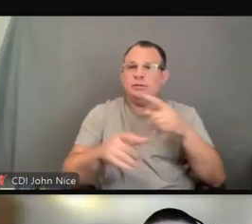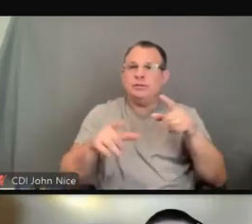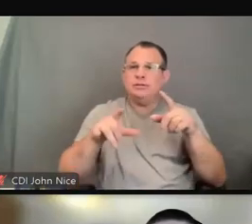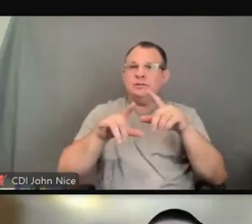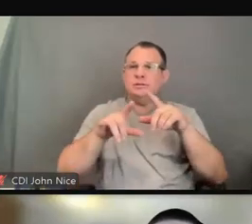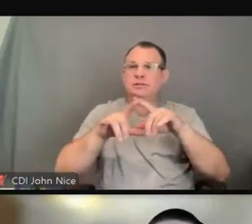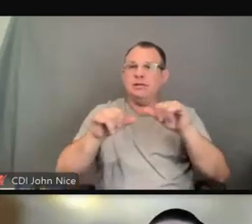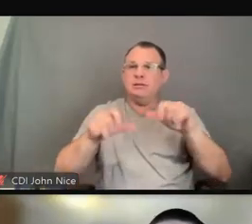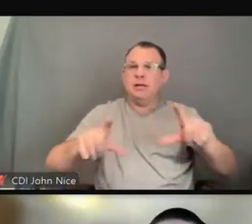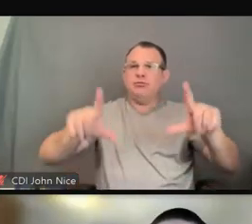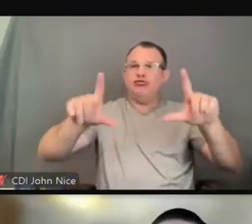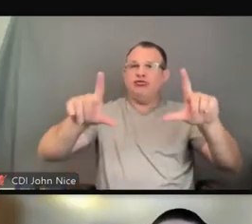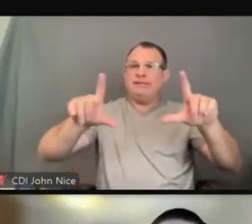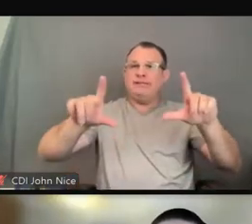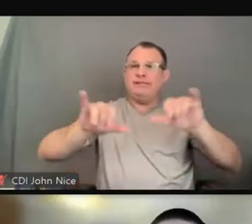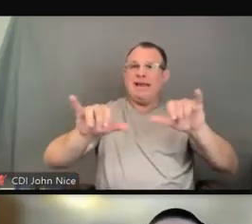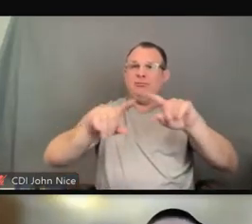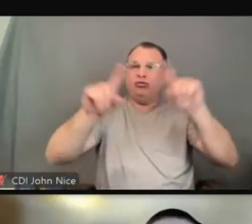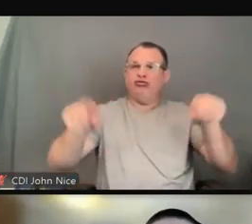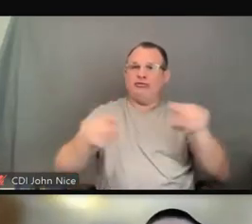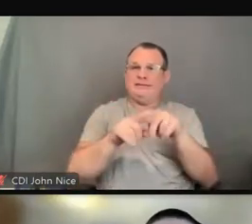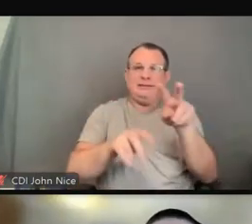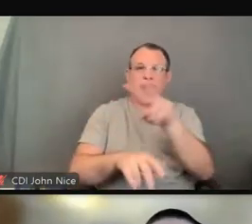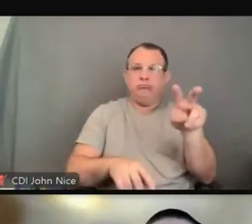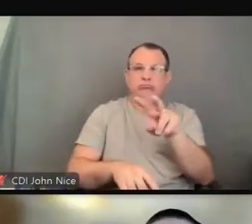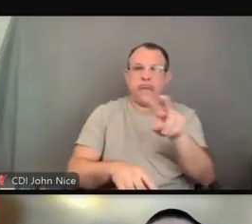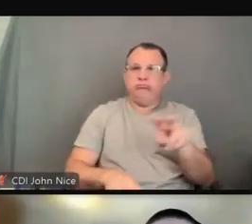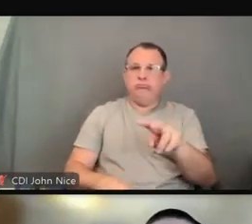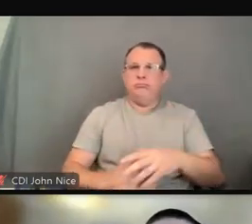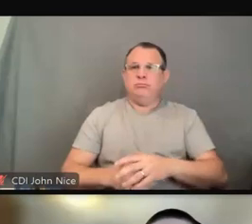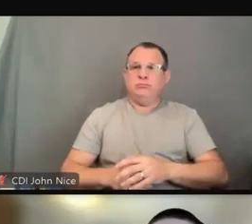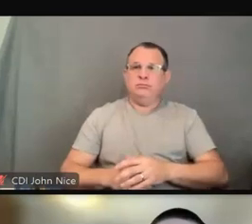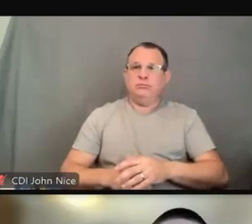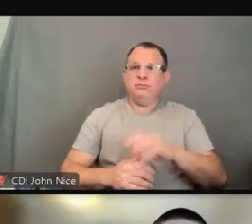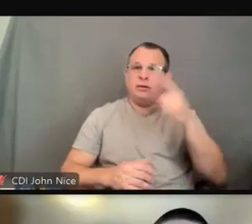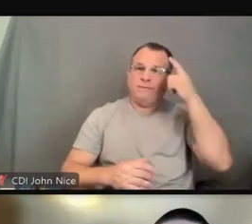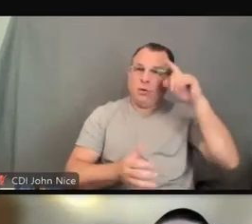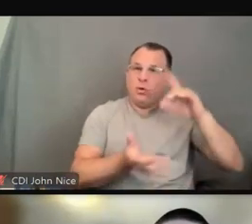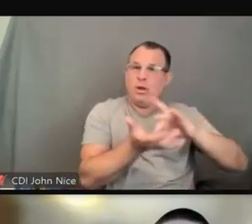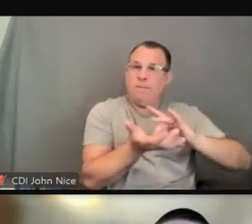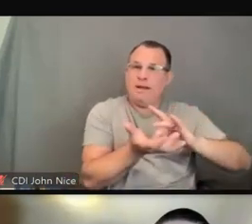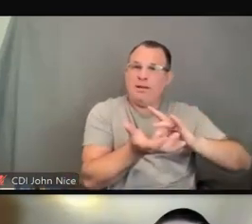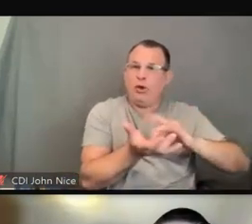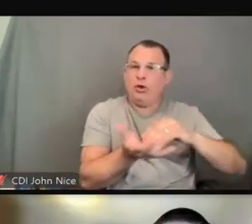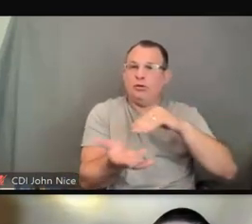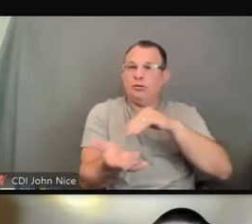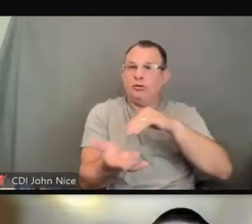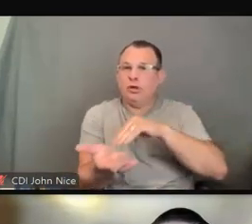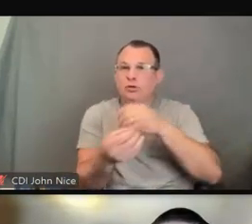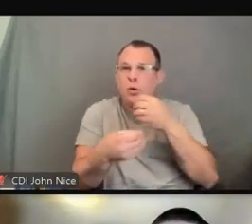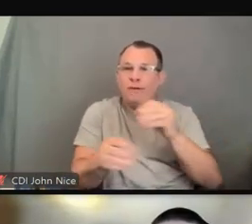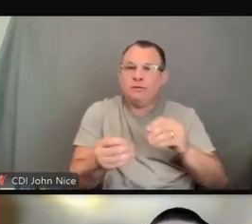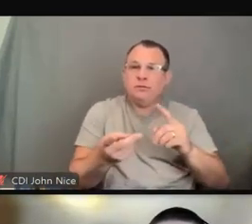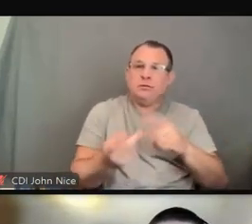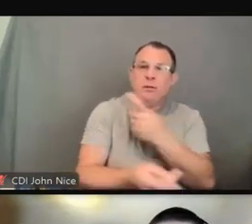As far as if medical, you know, doctor's offices, hospitals, if they can